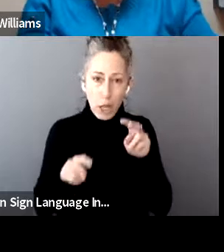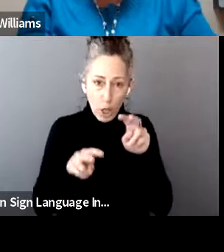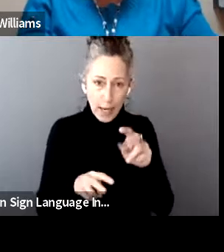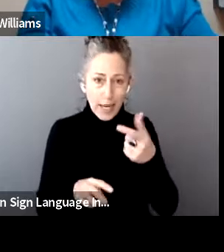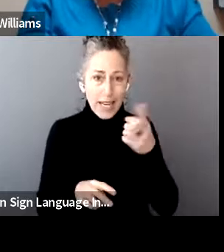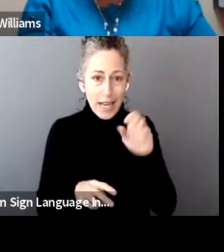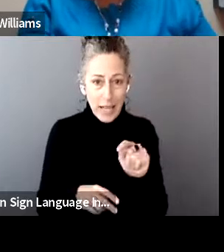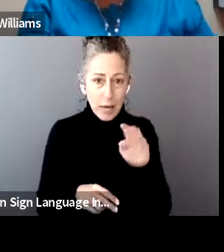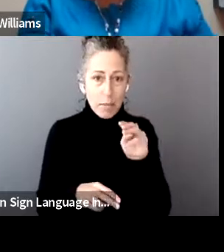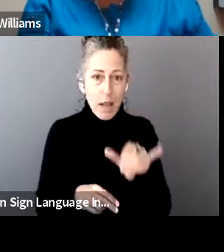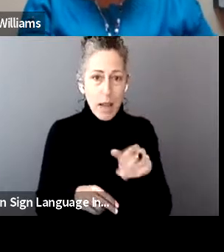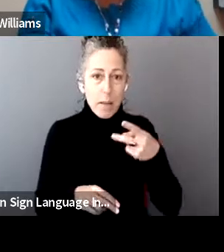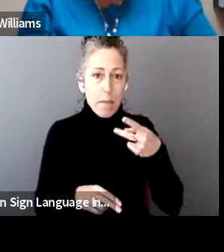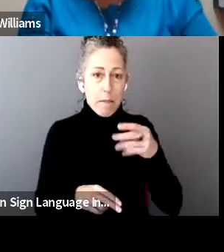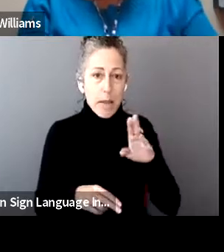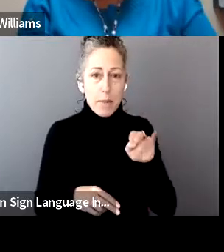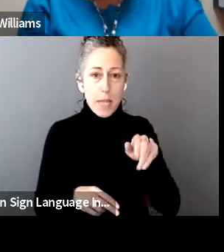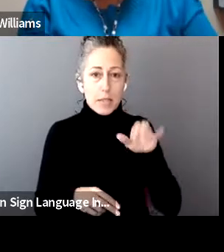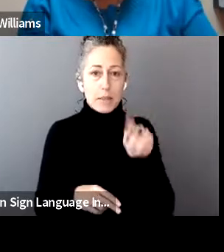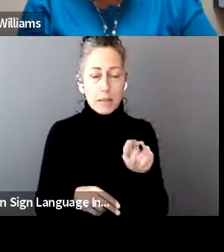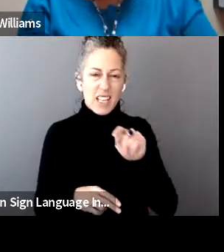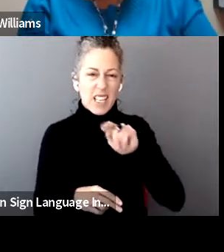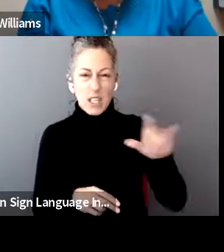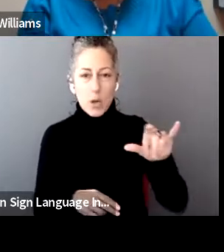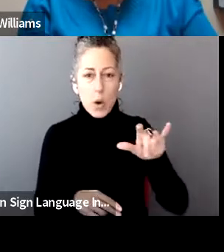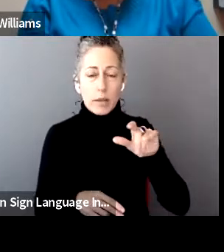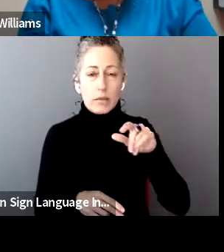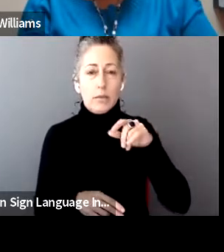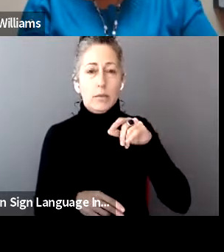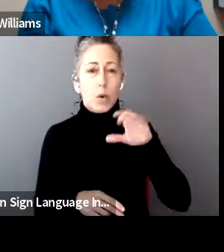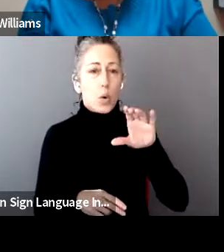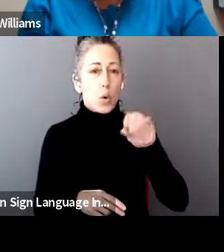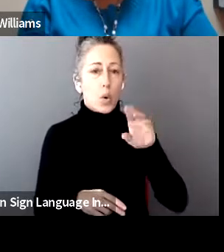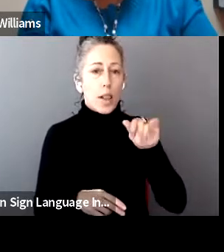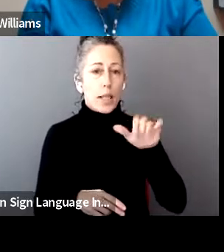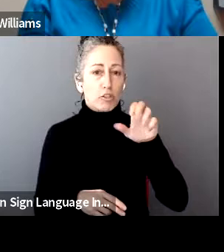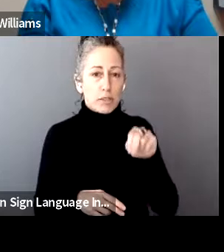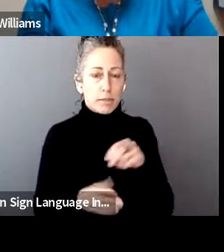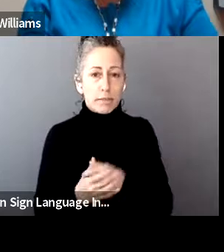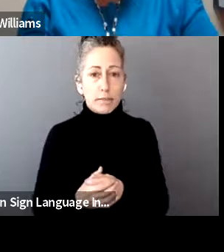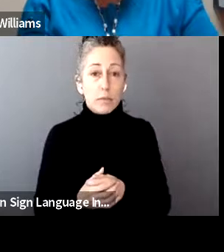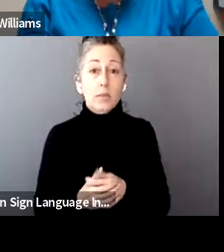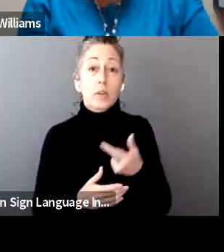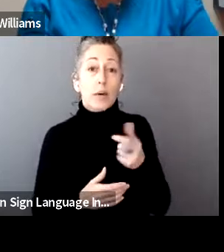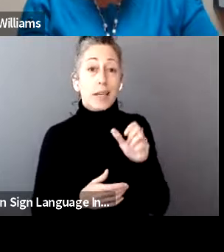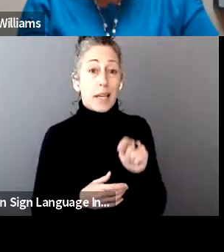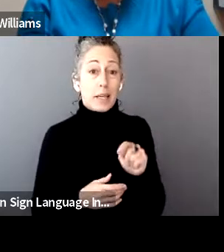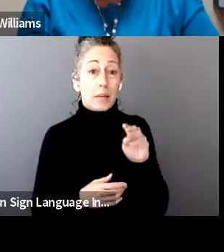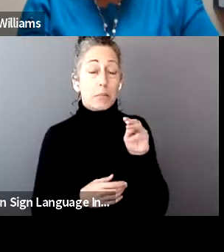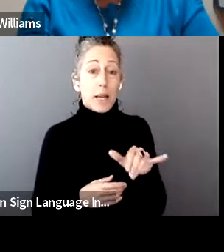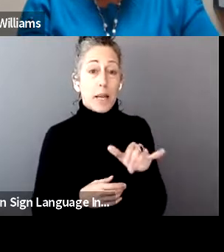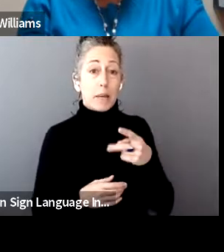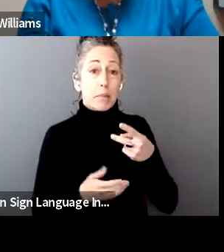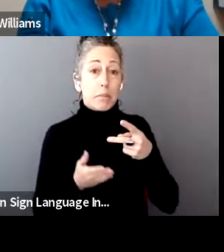Illinois Coalition. Individuals can go to the coalition's website, getmypaymentil.org, which I also saw